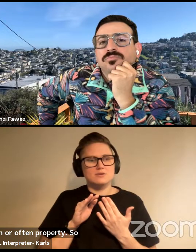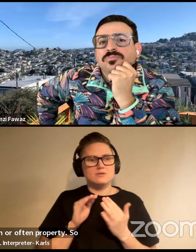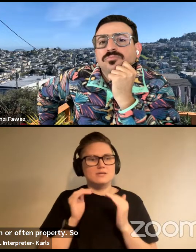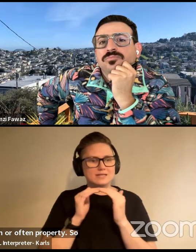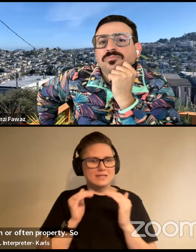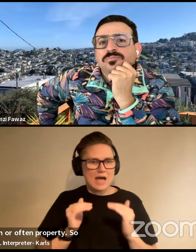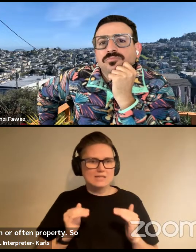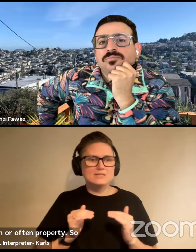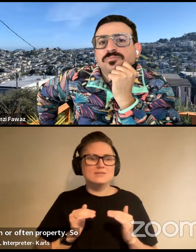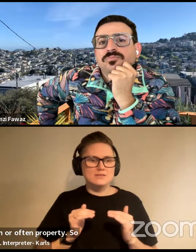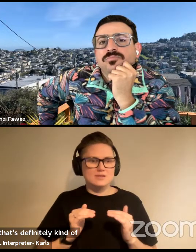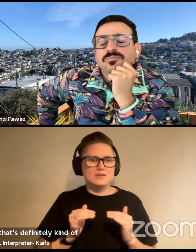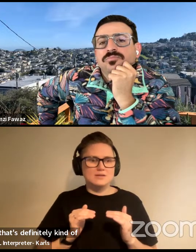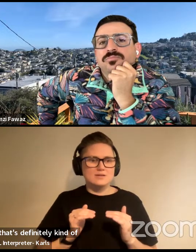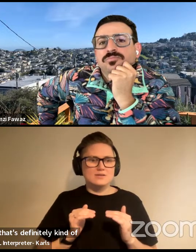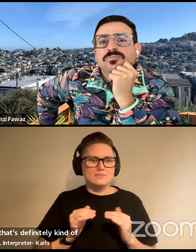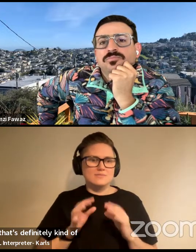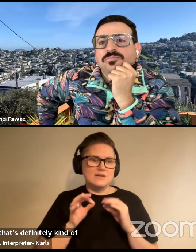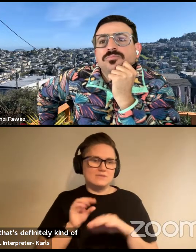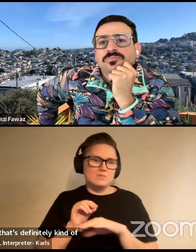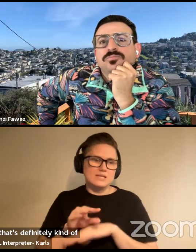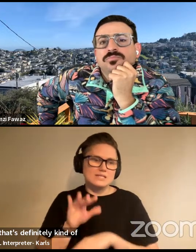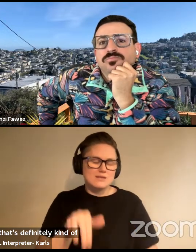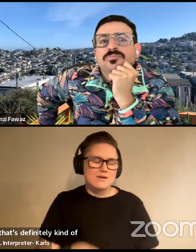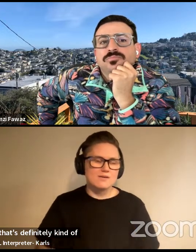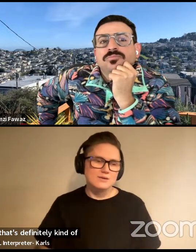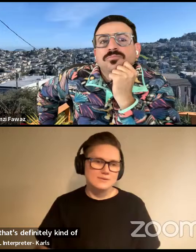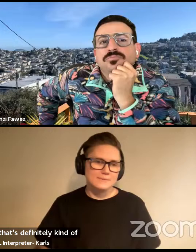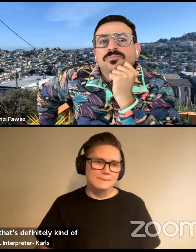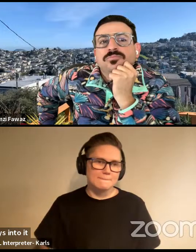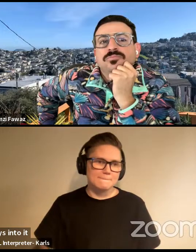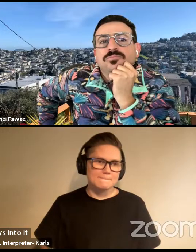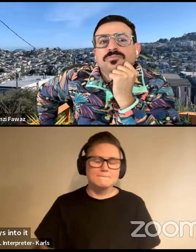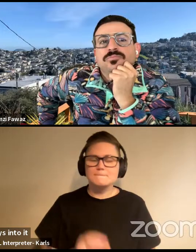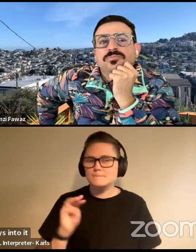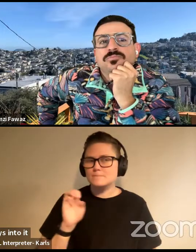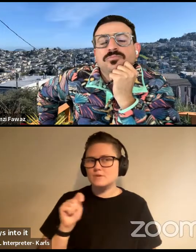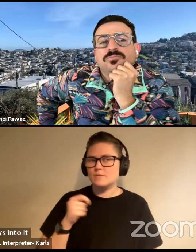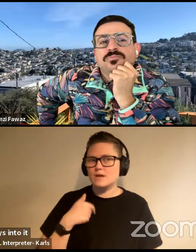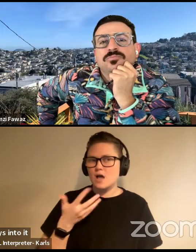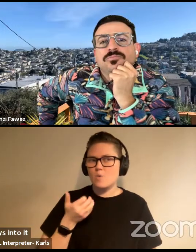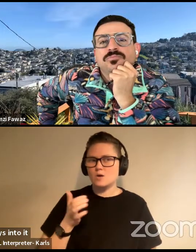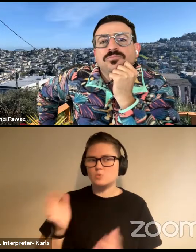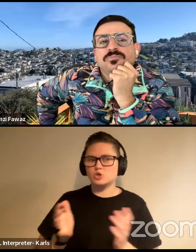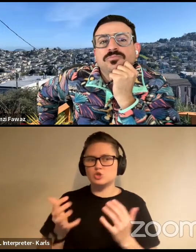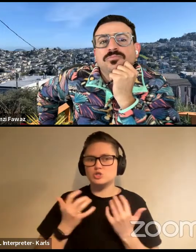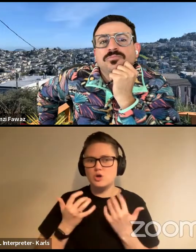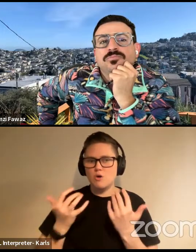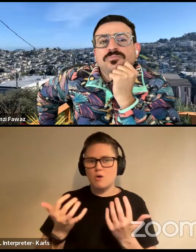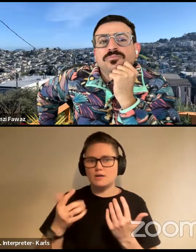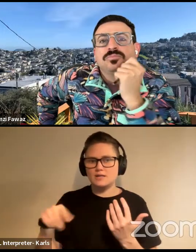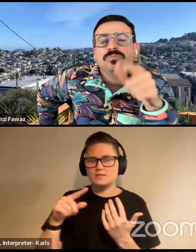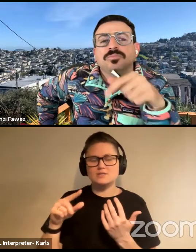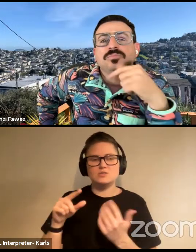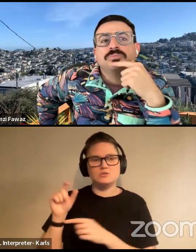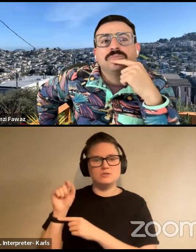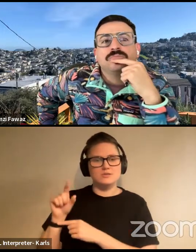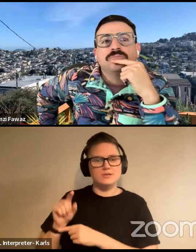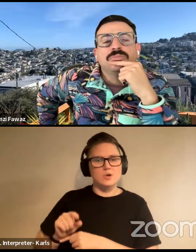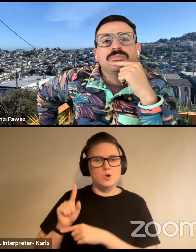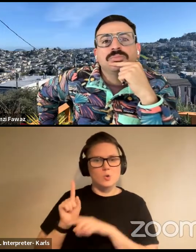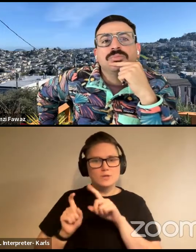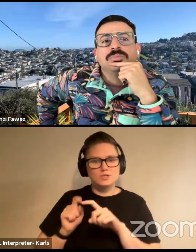class definitely kind of plays in, it plays into it. I want to encourage, uh, the audience to put your questions in the